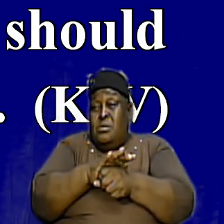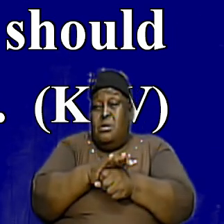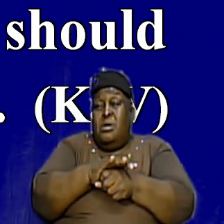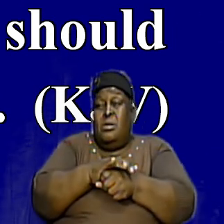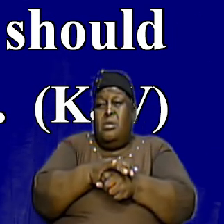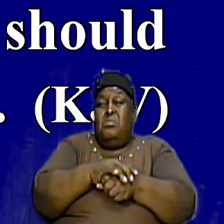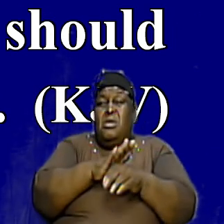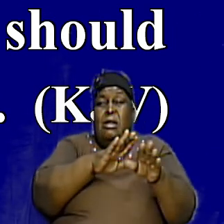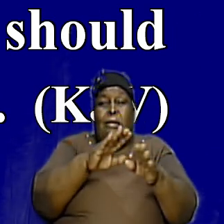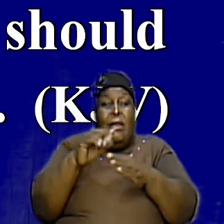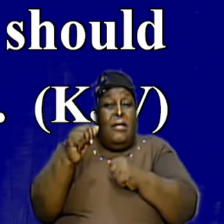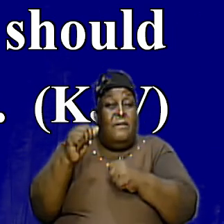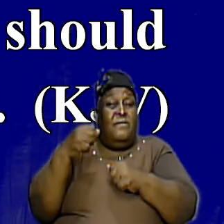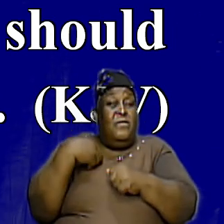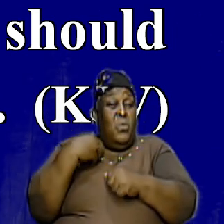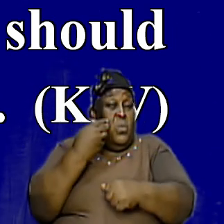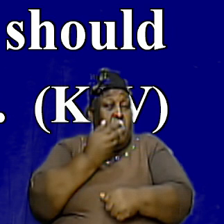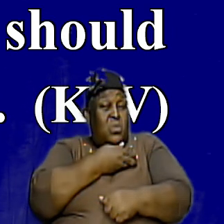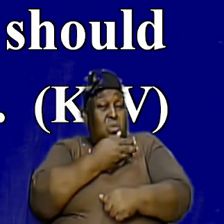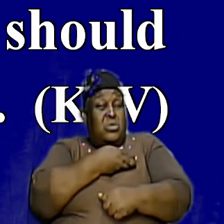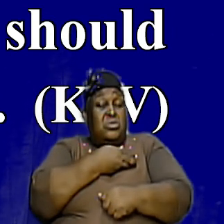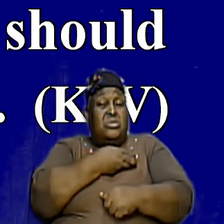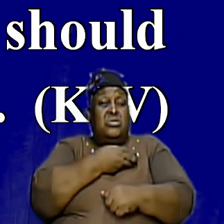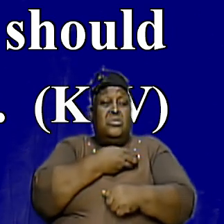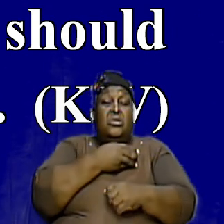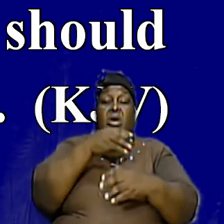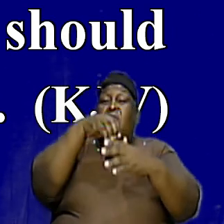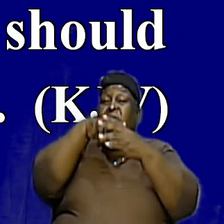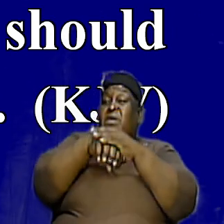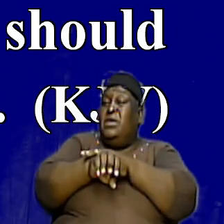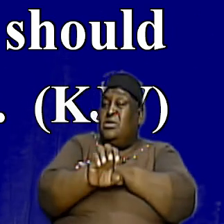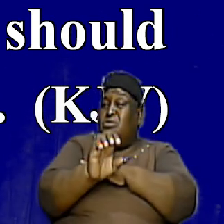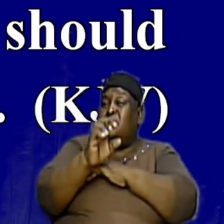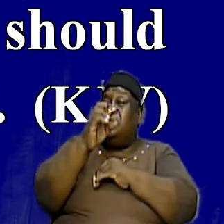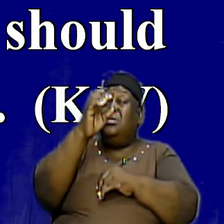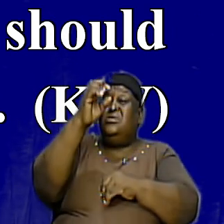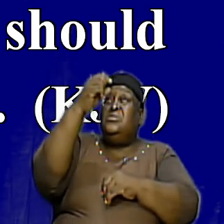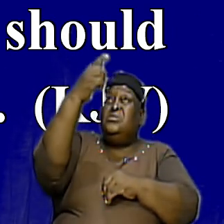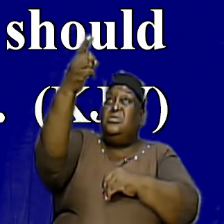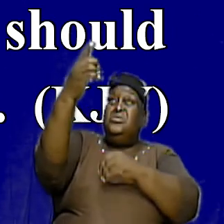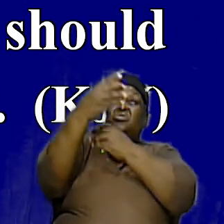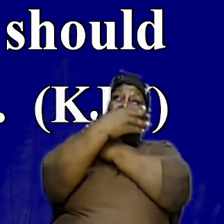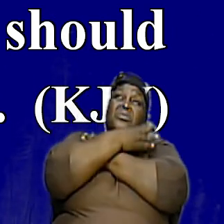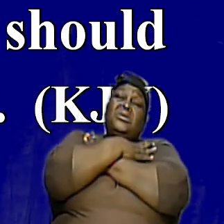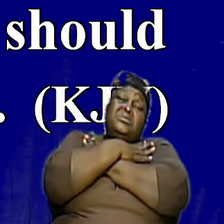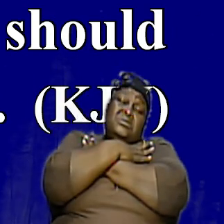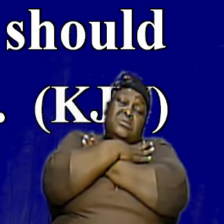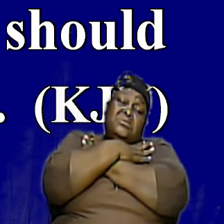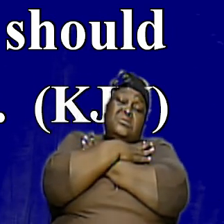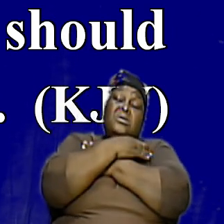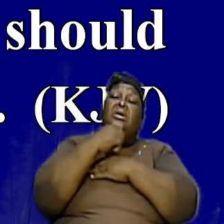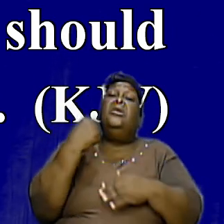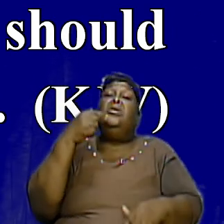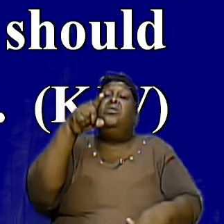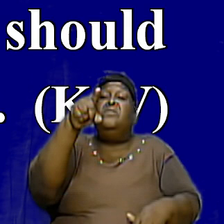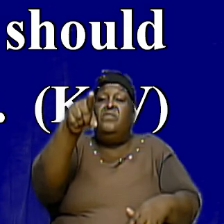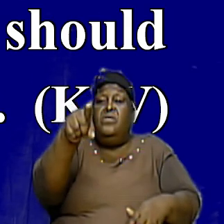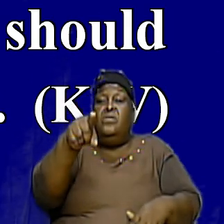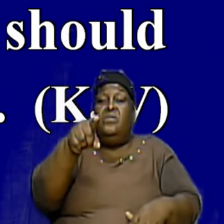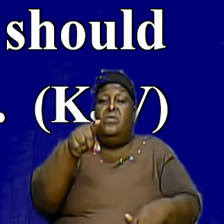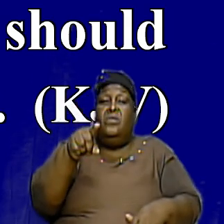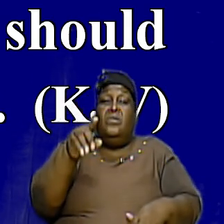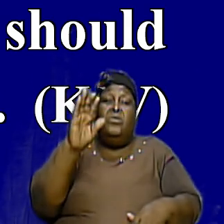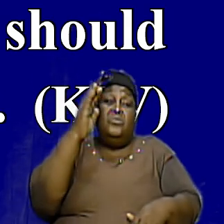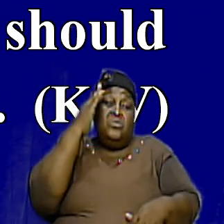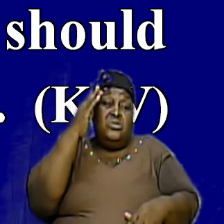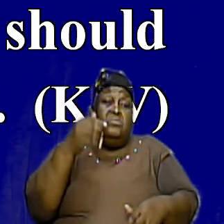Being Left Us Of Entering Into His Rest Any Of You Should Seem